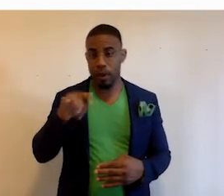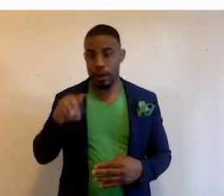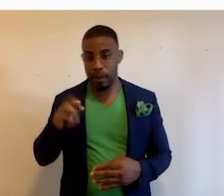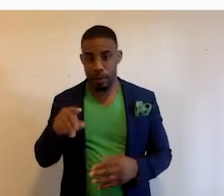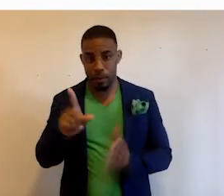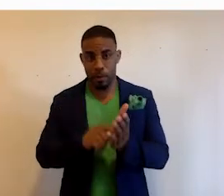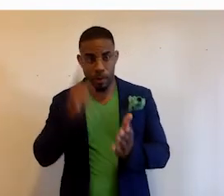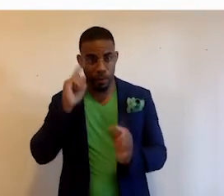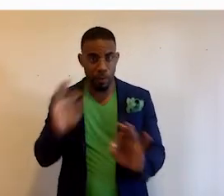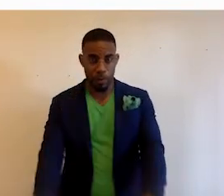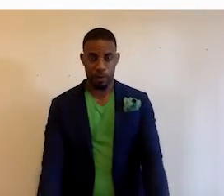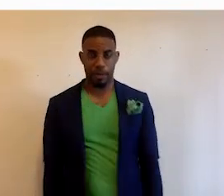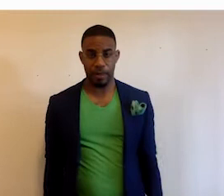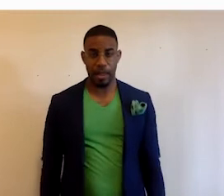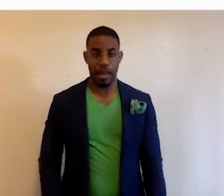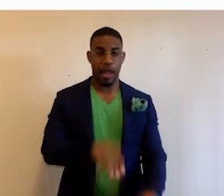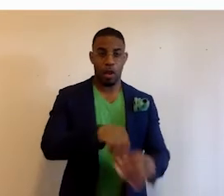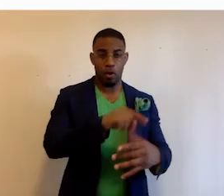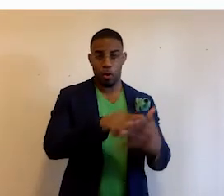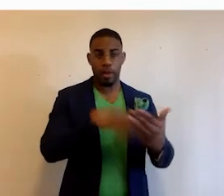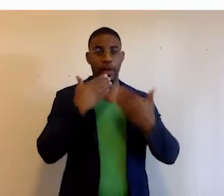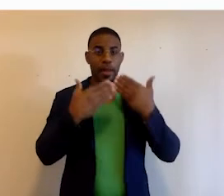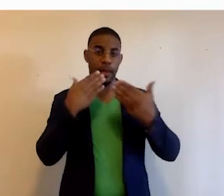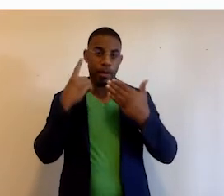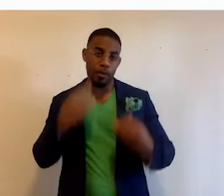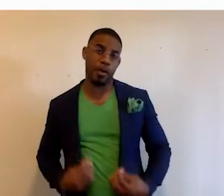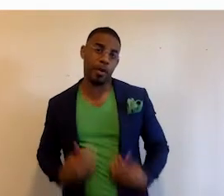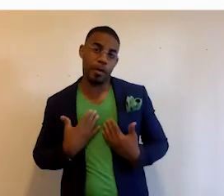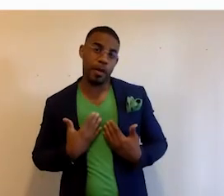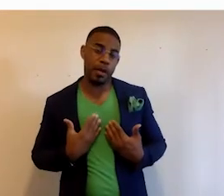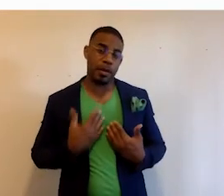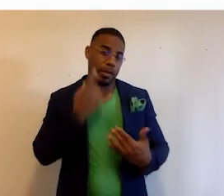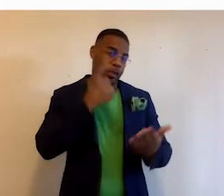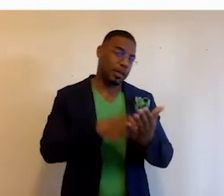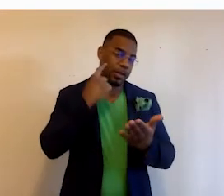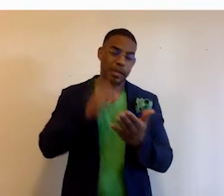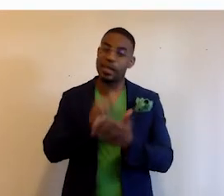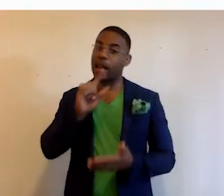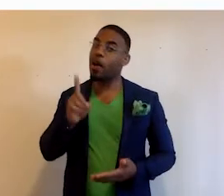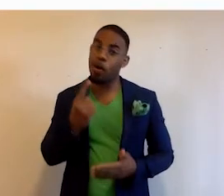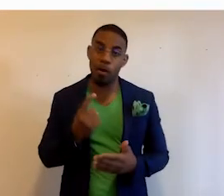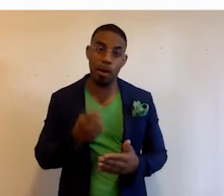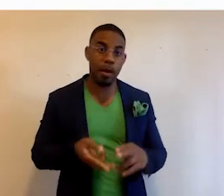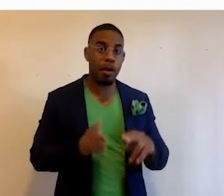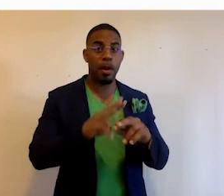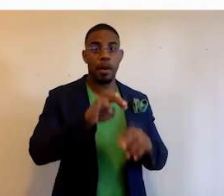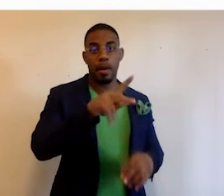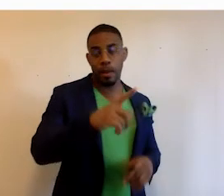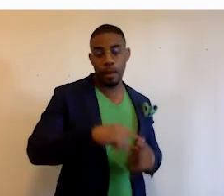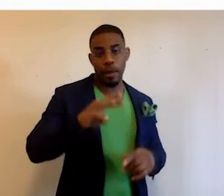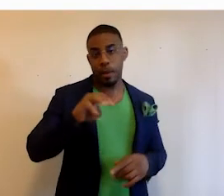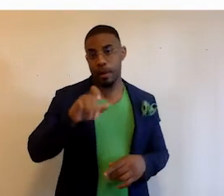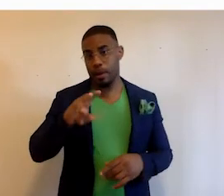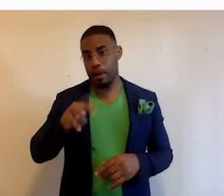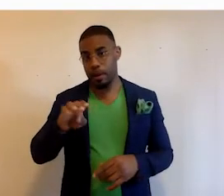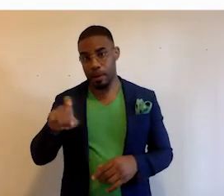verbatim, including these thank yous for the inspiration shoutouts to not only Martin Luther King Jr. and Malcolm X,